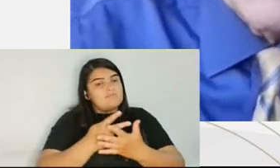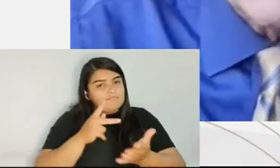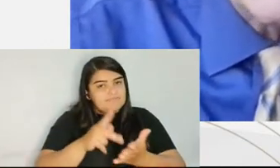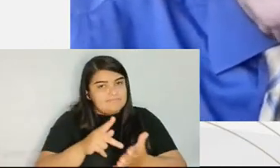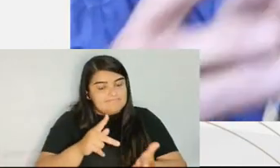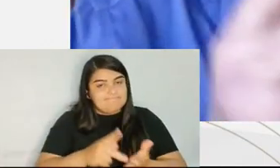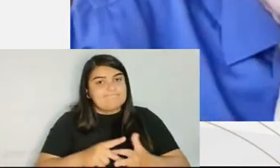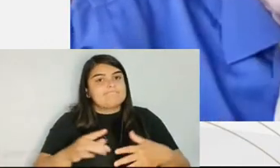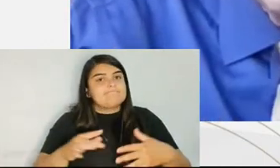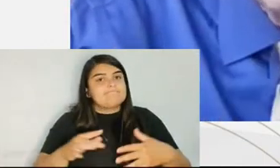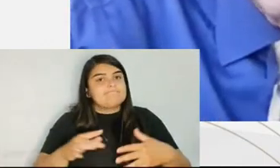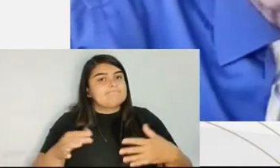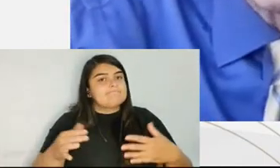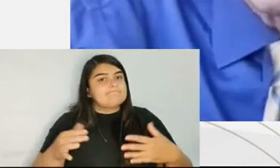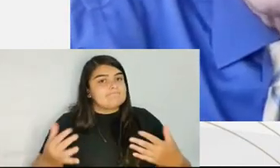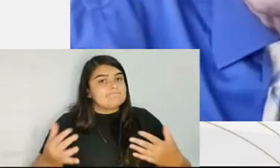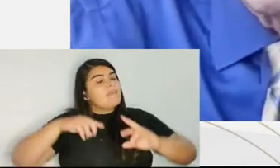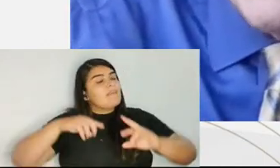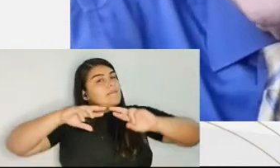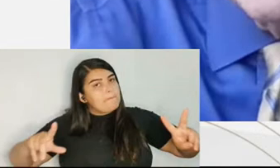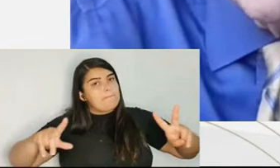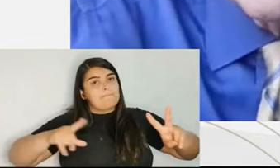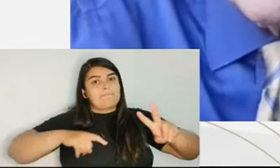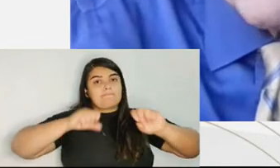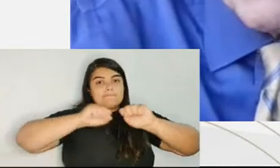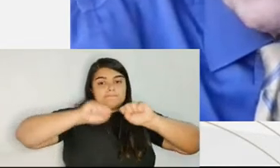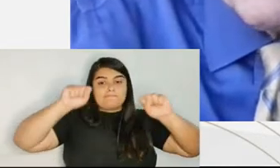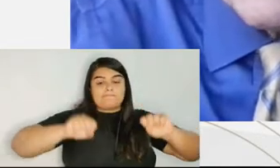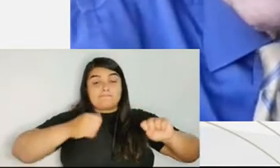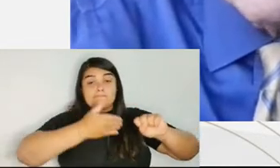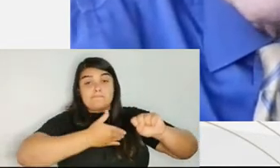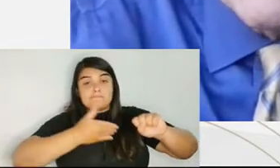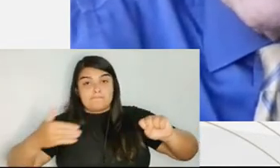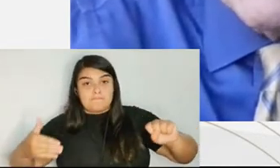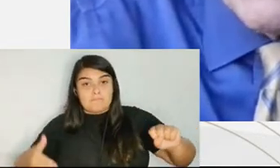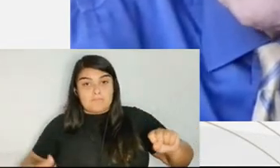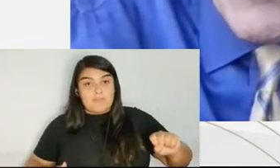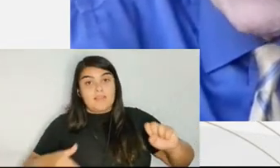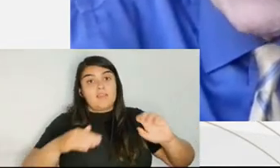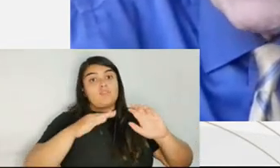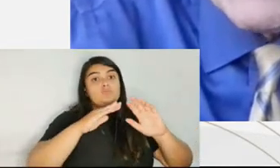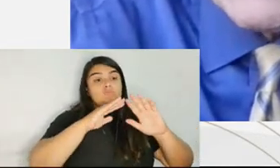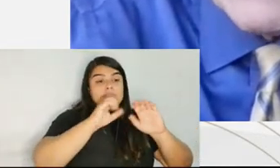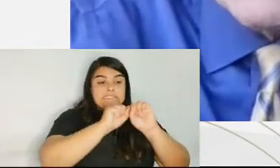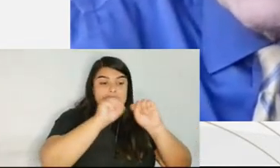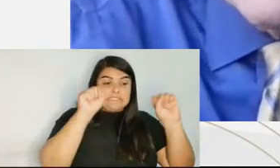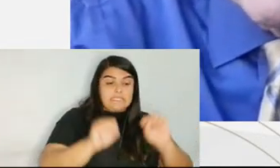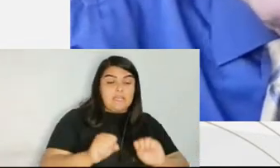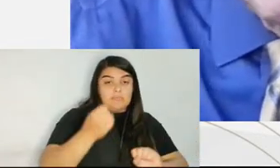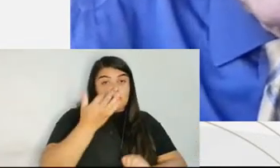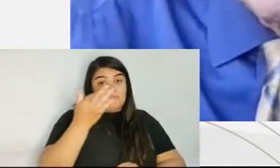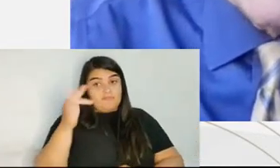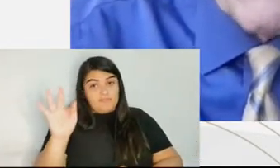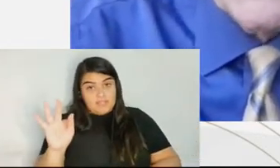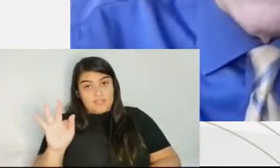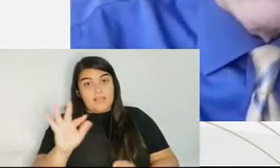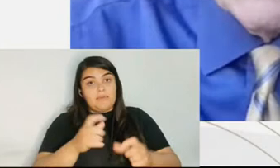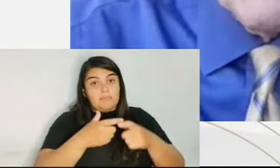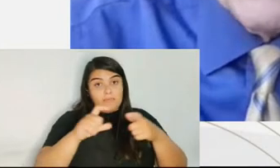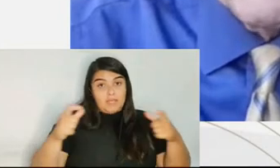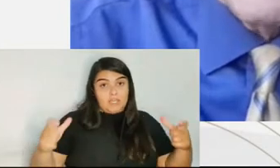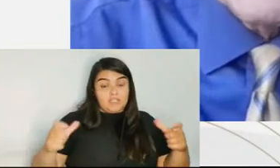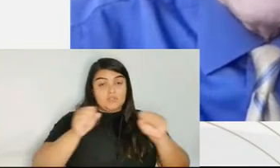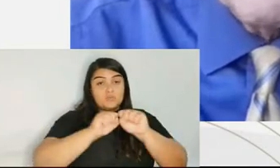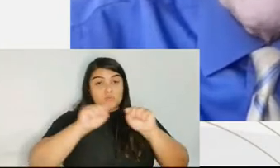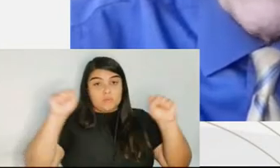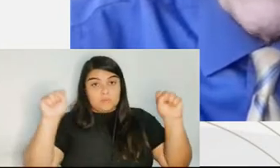system is this. Now, in the United States, about 90% of our criminal cases are tried in the states, about 10%